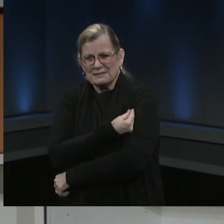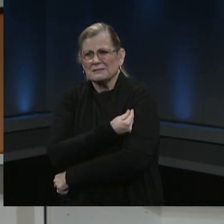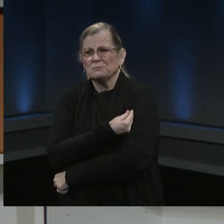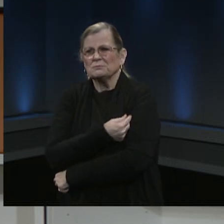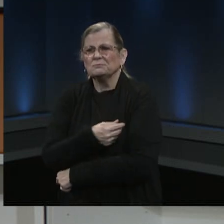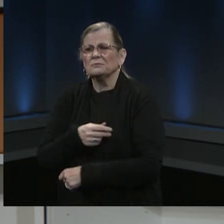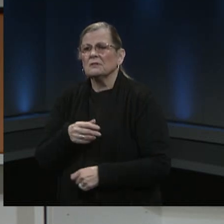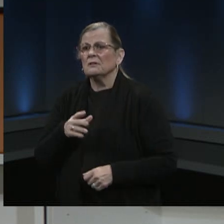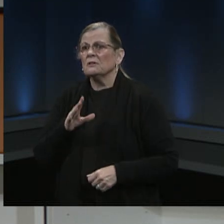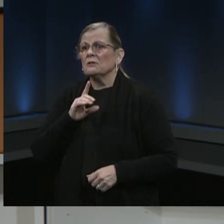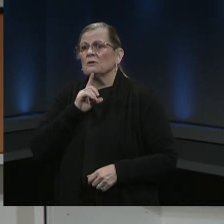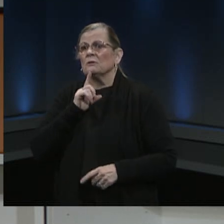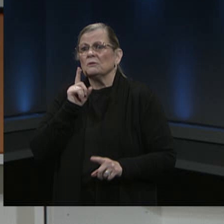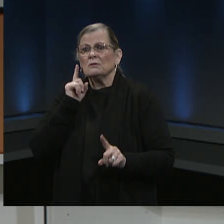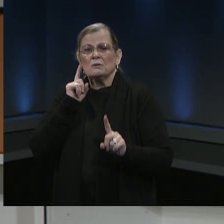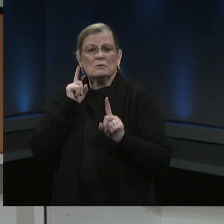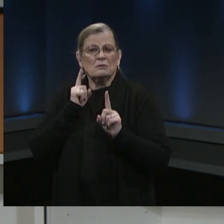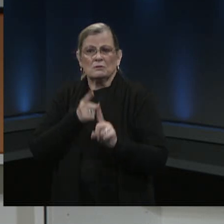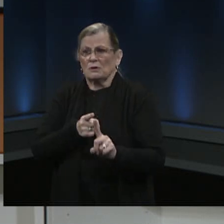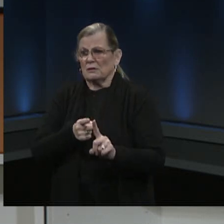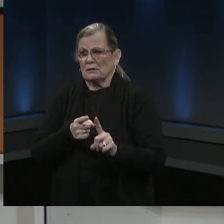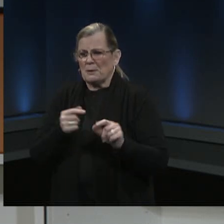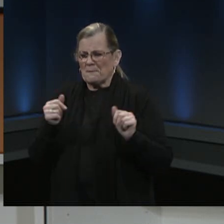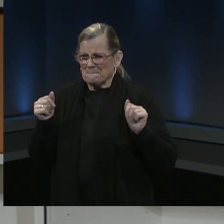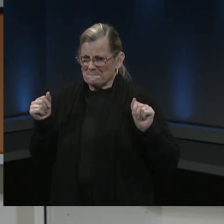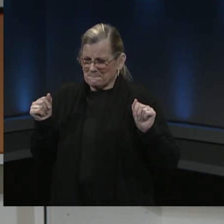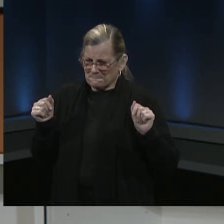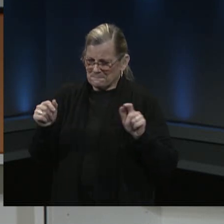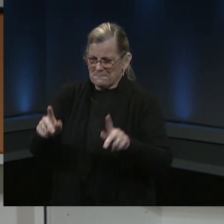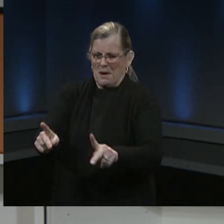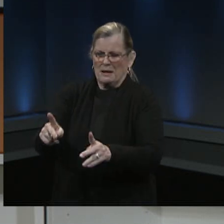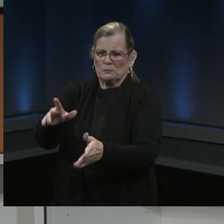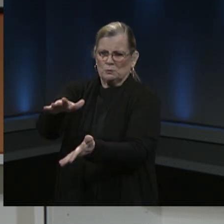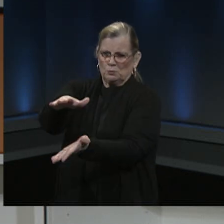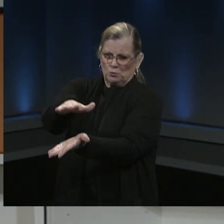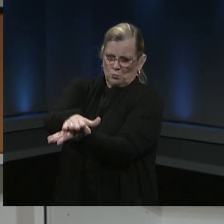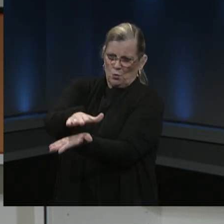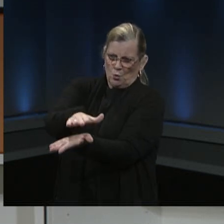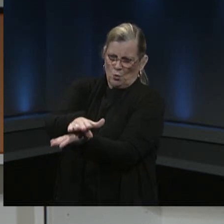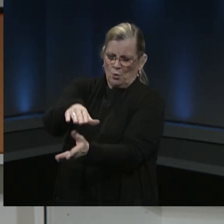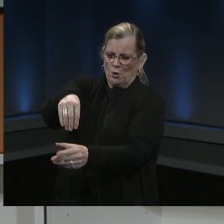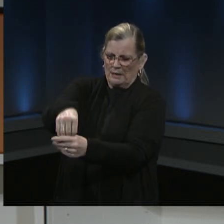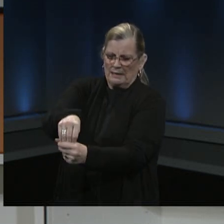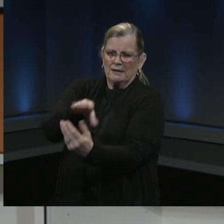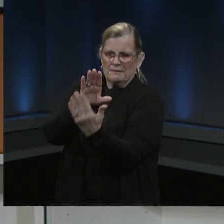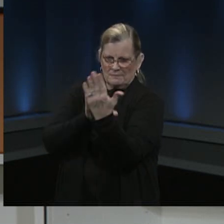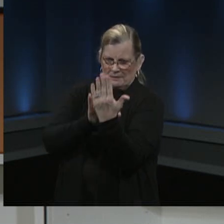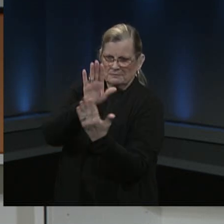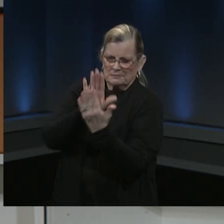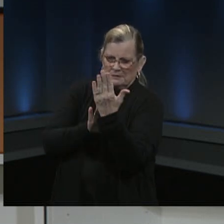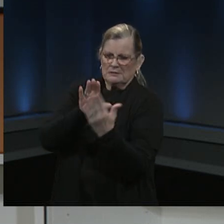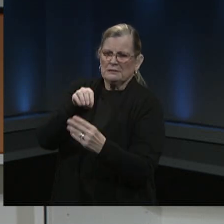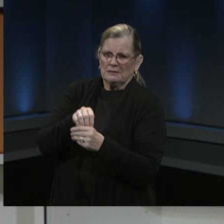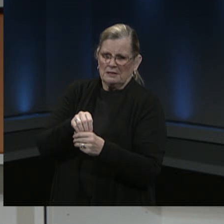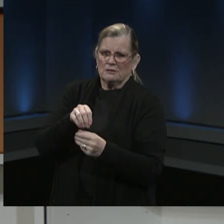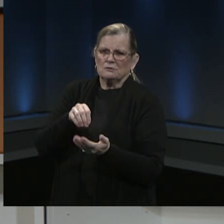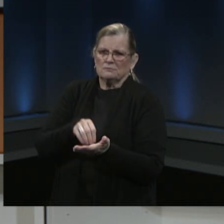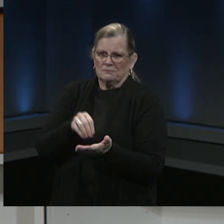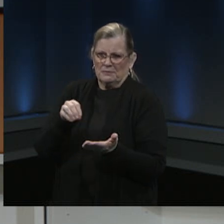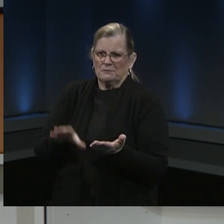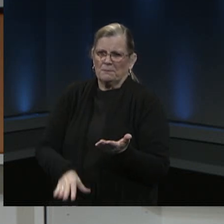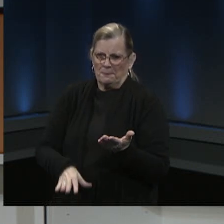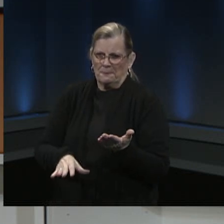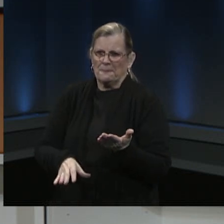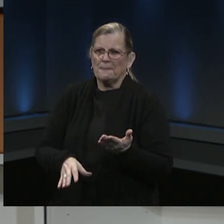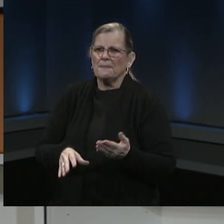to return our students to in-person learning so that students and families can begin the slow